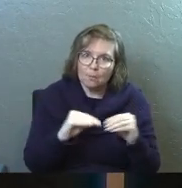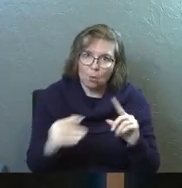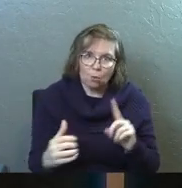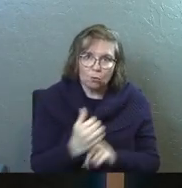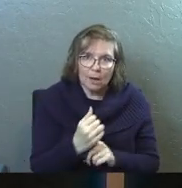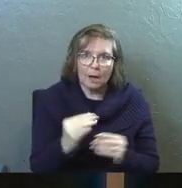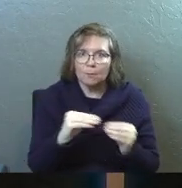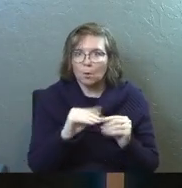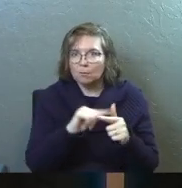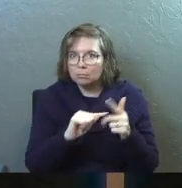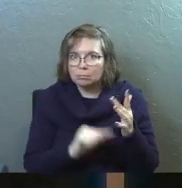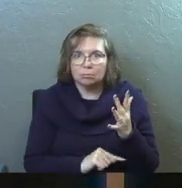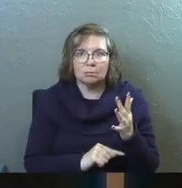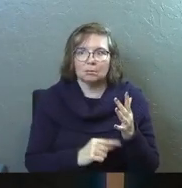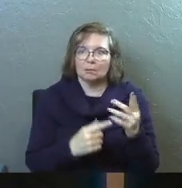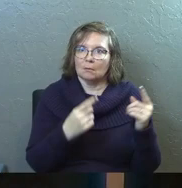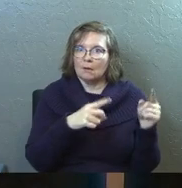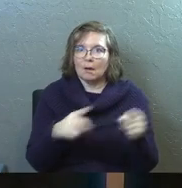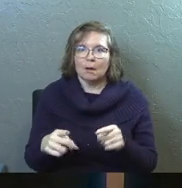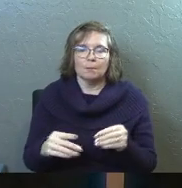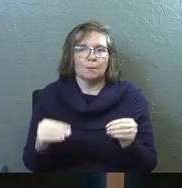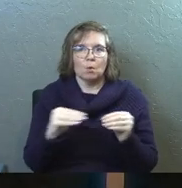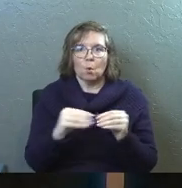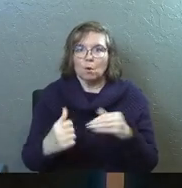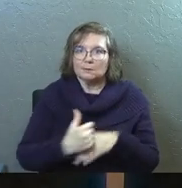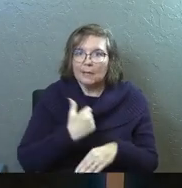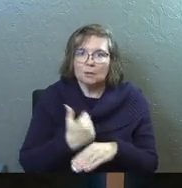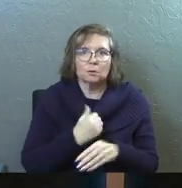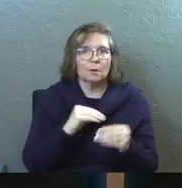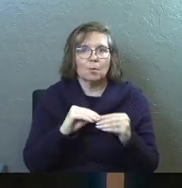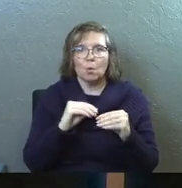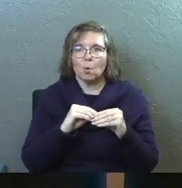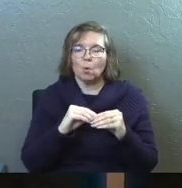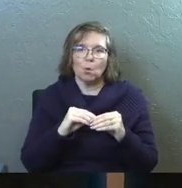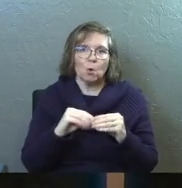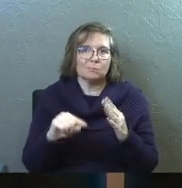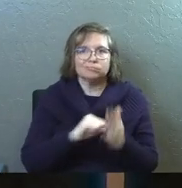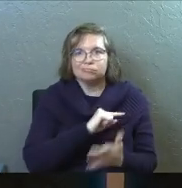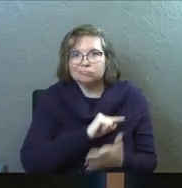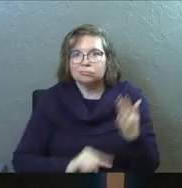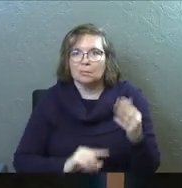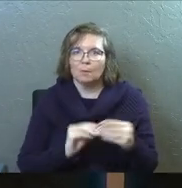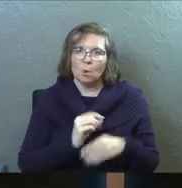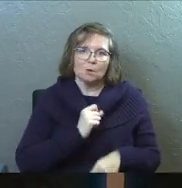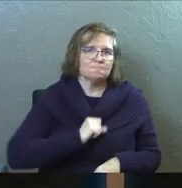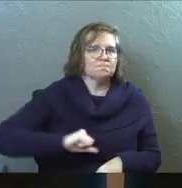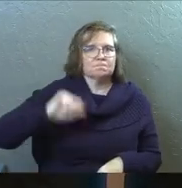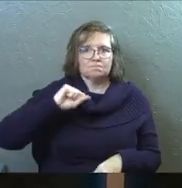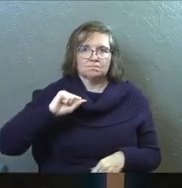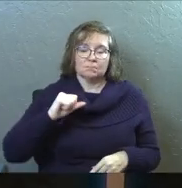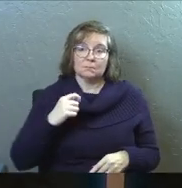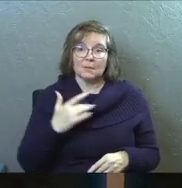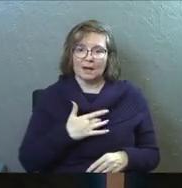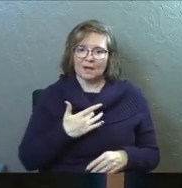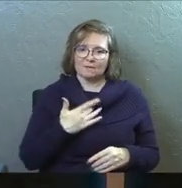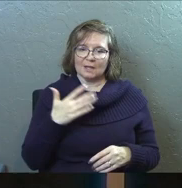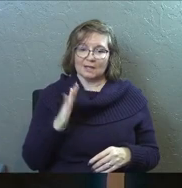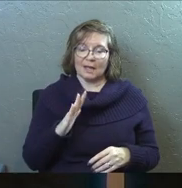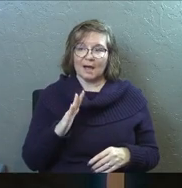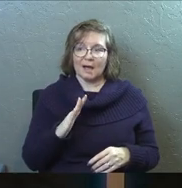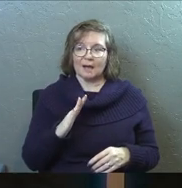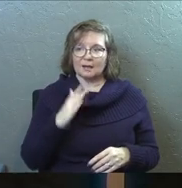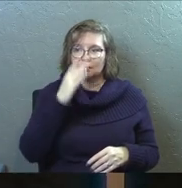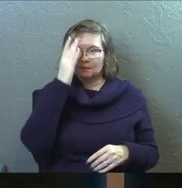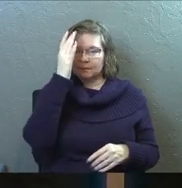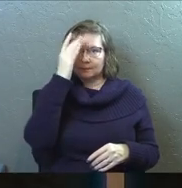And more, maybe people getting arrested, more danger, more persecution, more opposition. And I feel like God came